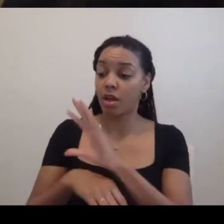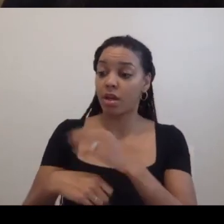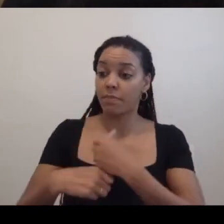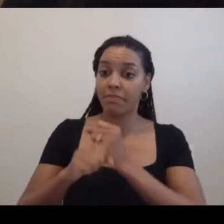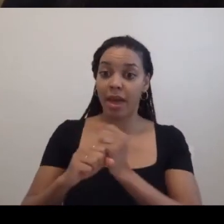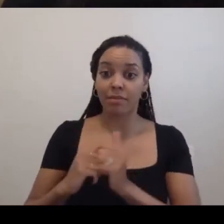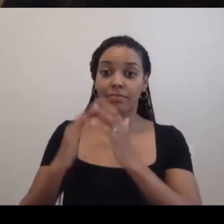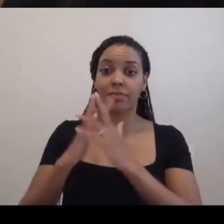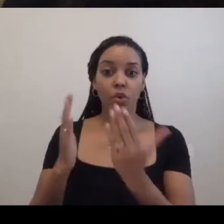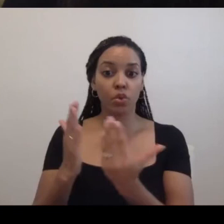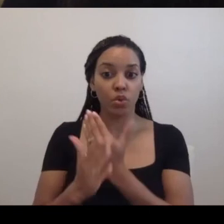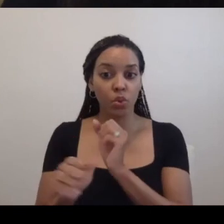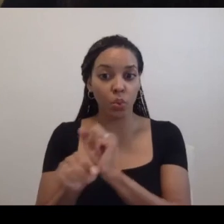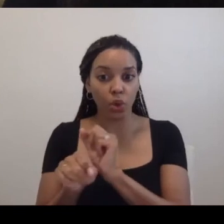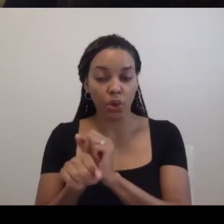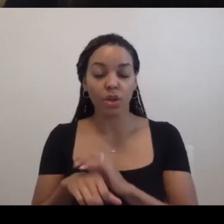a way. Um,